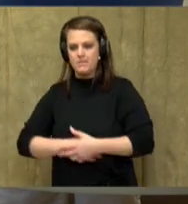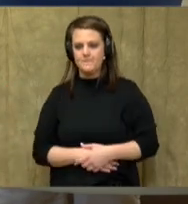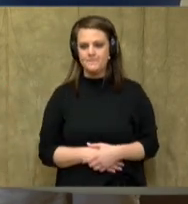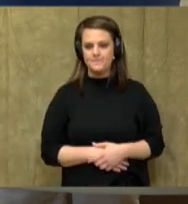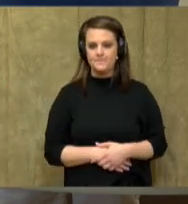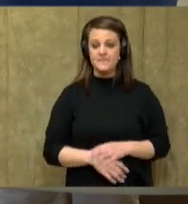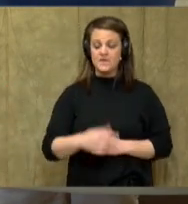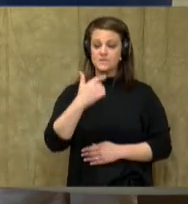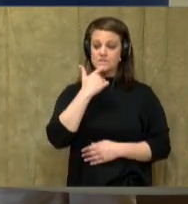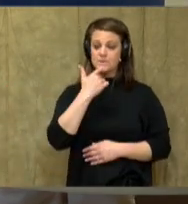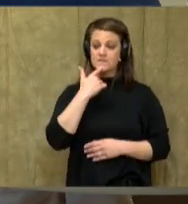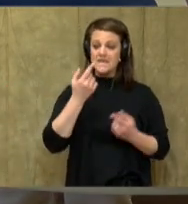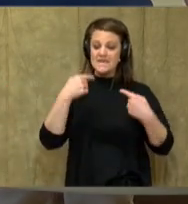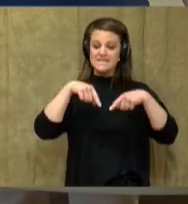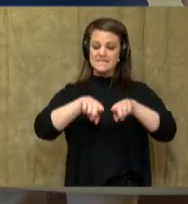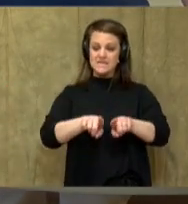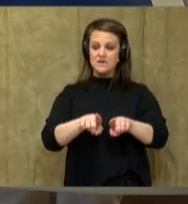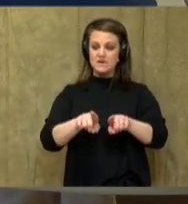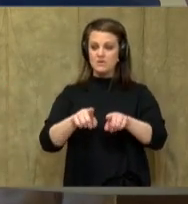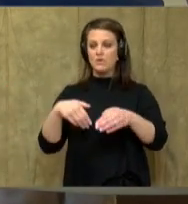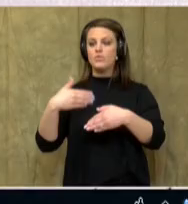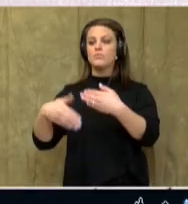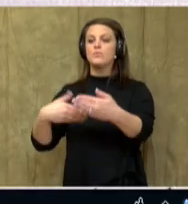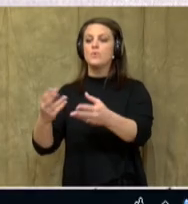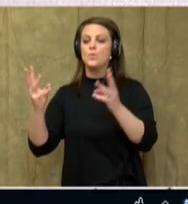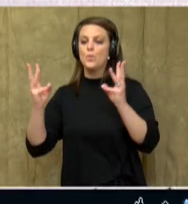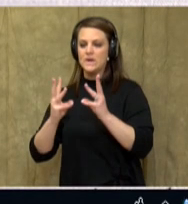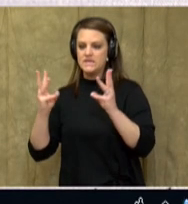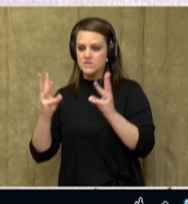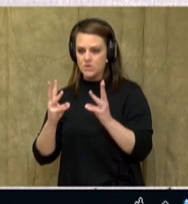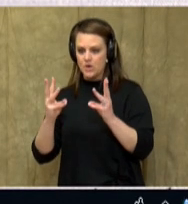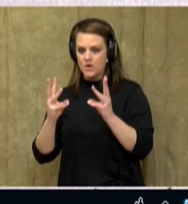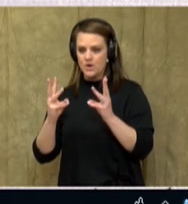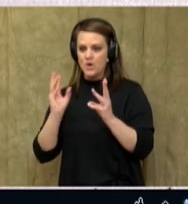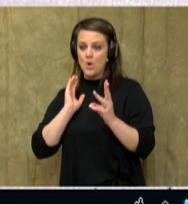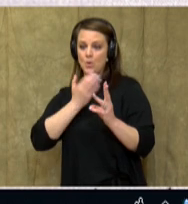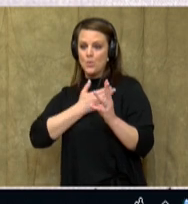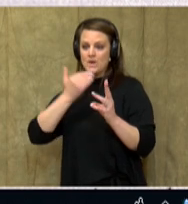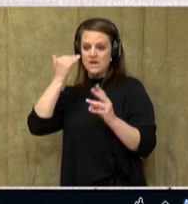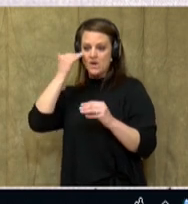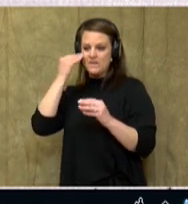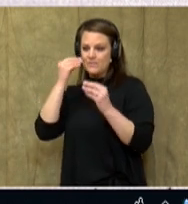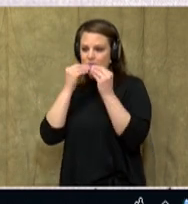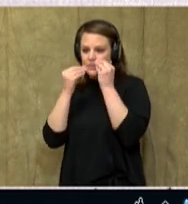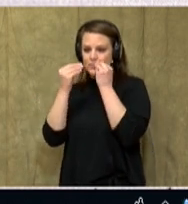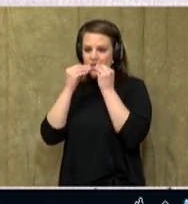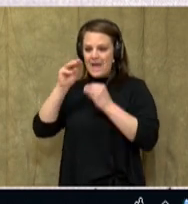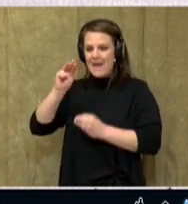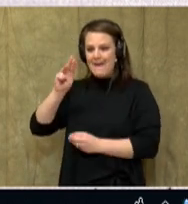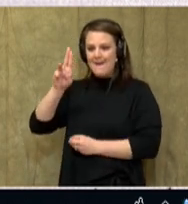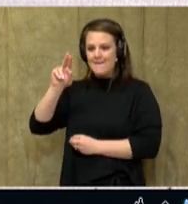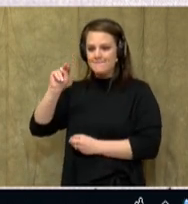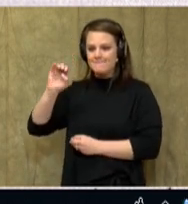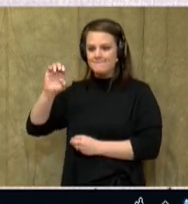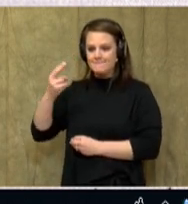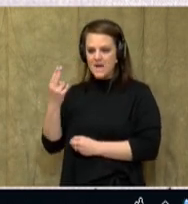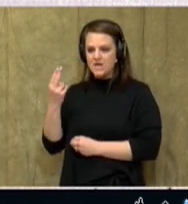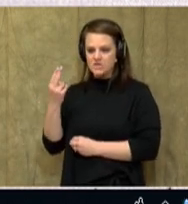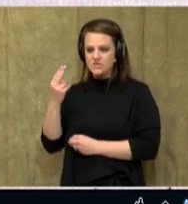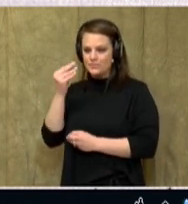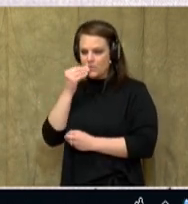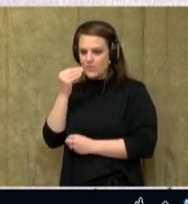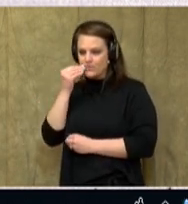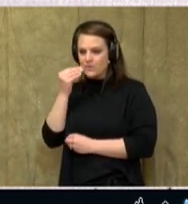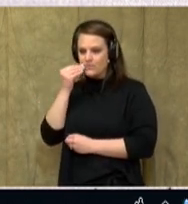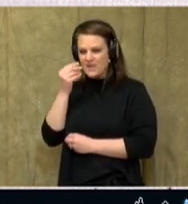that it said throughout the winter, we know that they munched. That's a really good word right there.